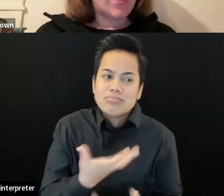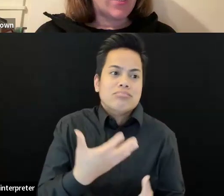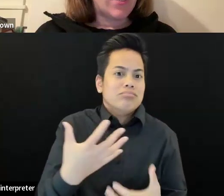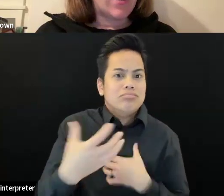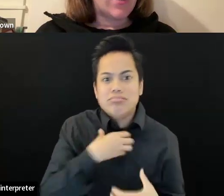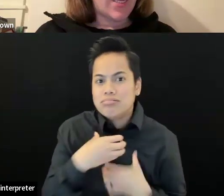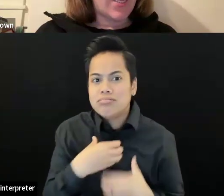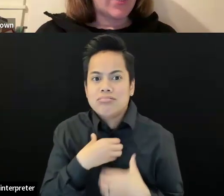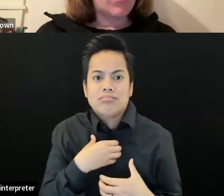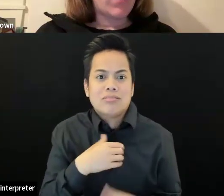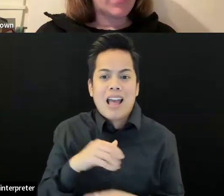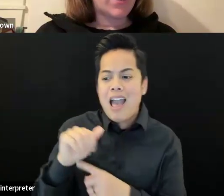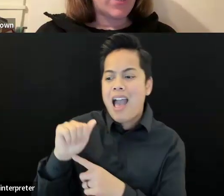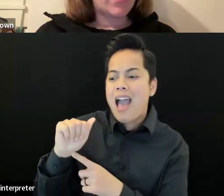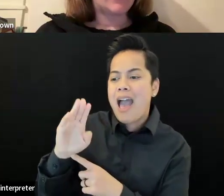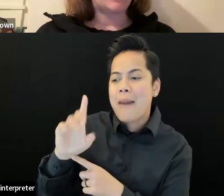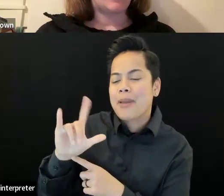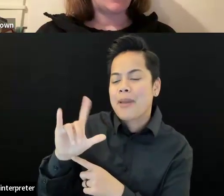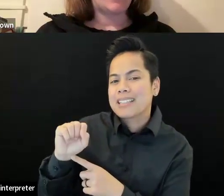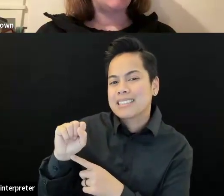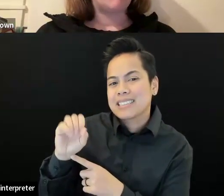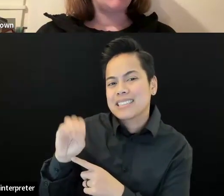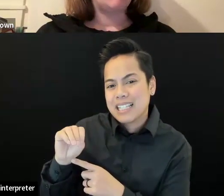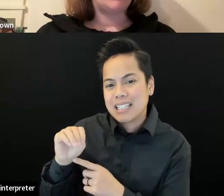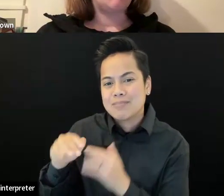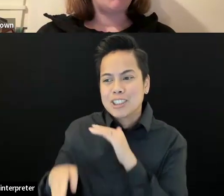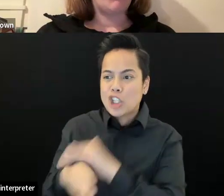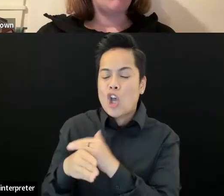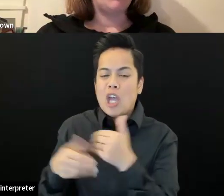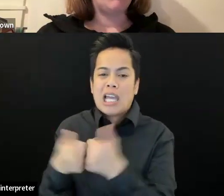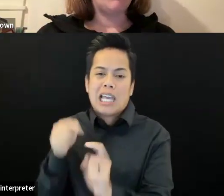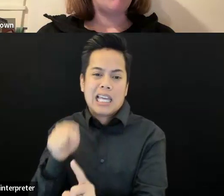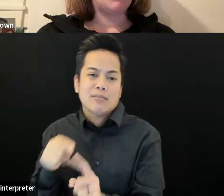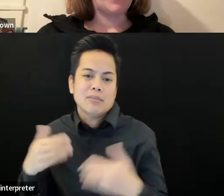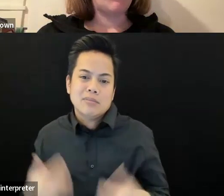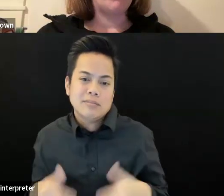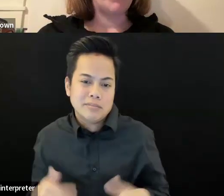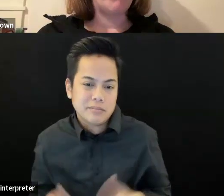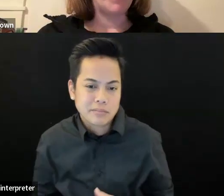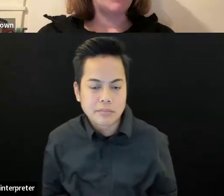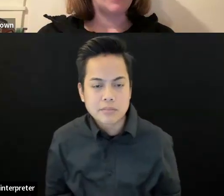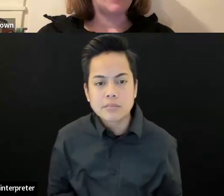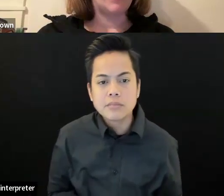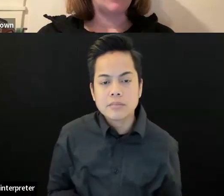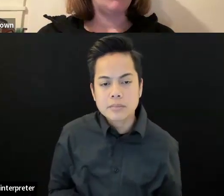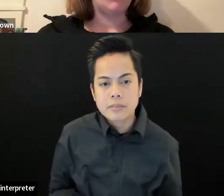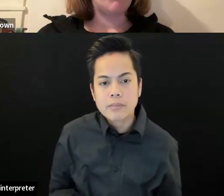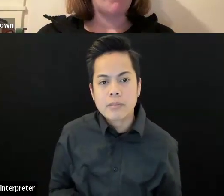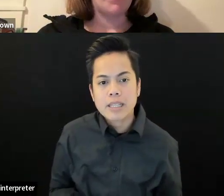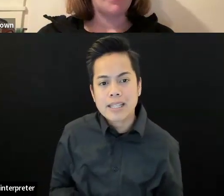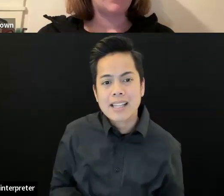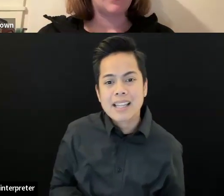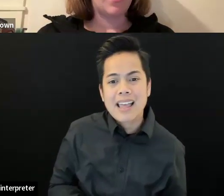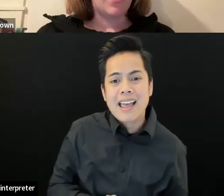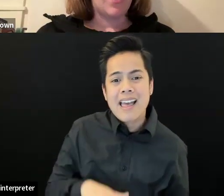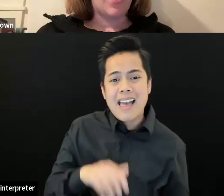and Island Shrek says, a direct transit program to and from the center would be amazing. That's usually